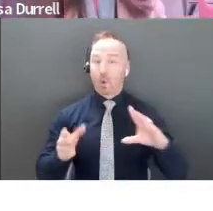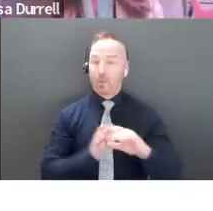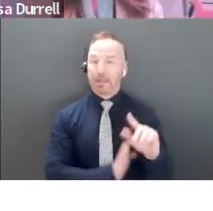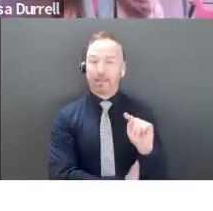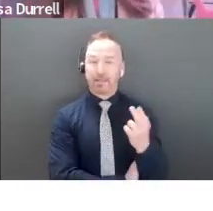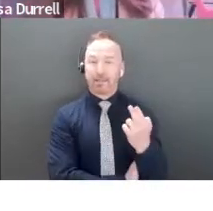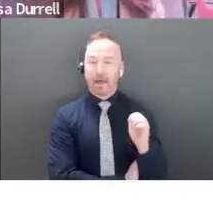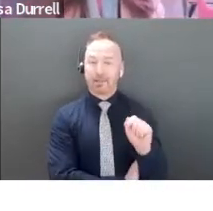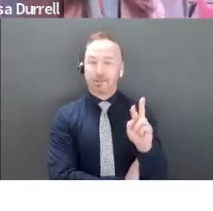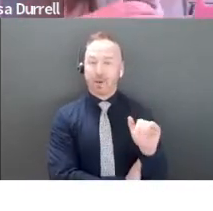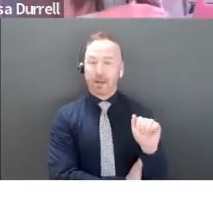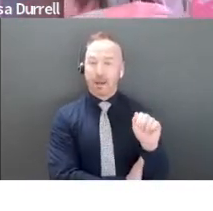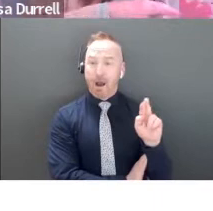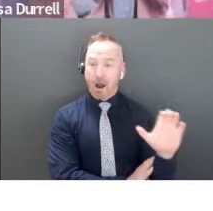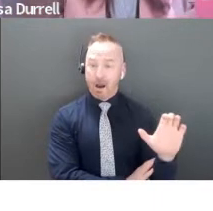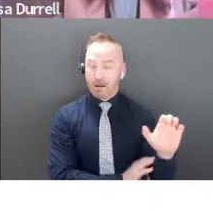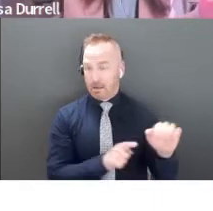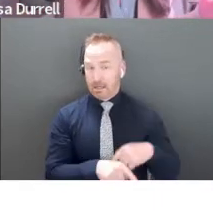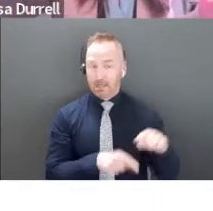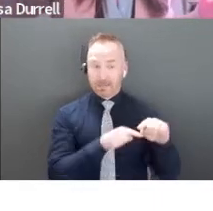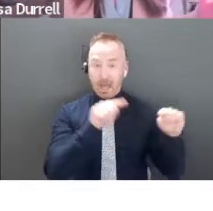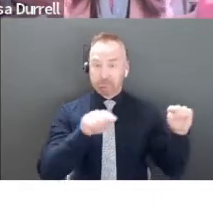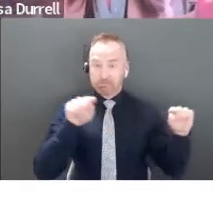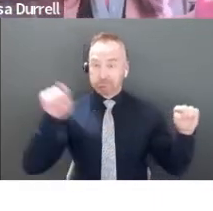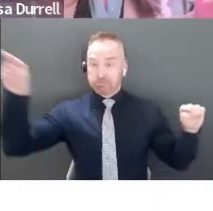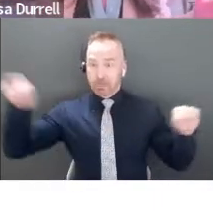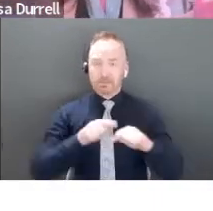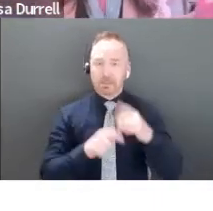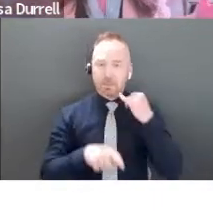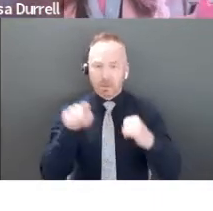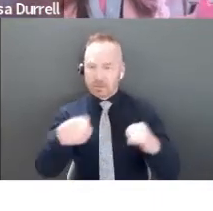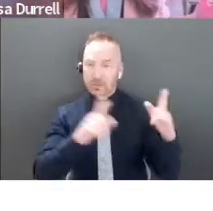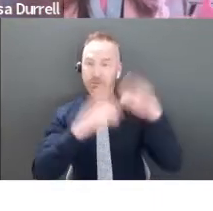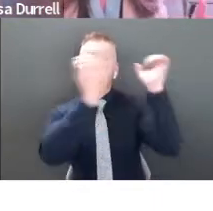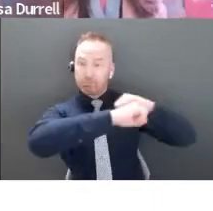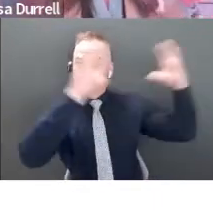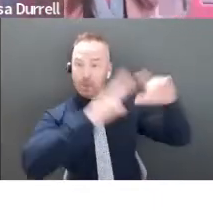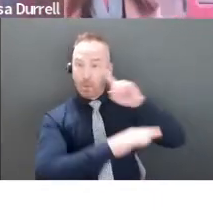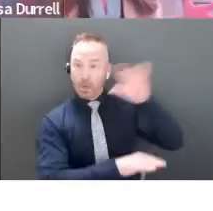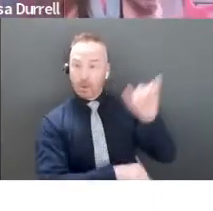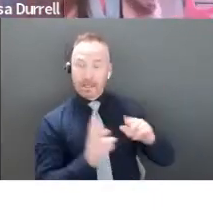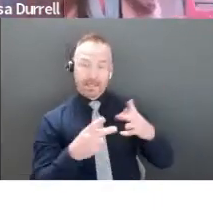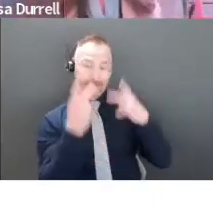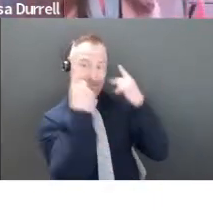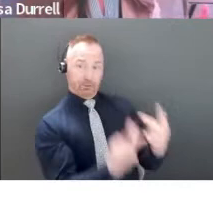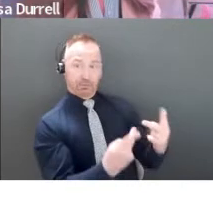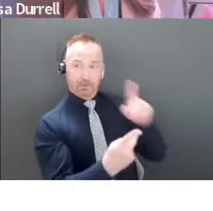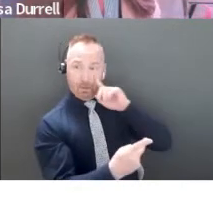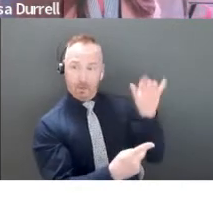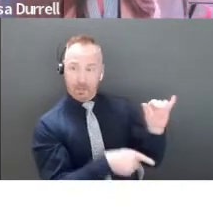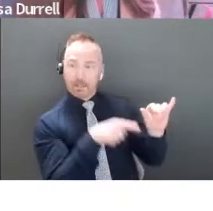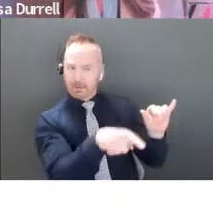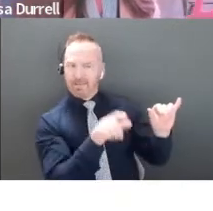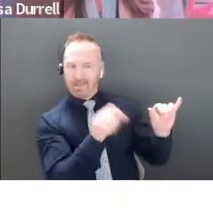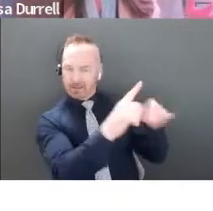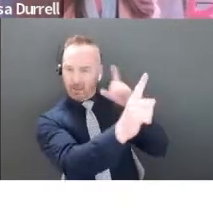technically, I think this is, if we were going to take your pitch and say, this is what it looks like on a visual scale, this is what you want to go for,